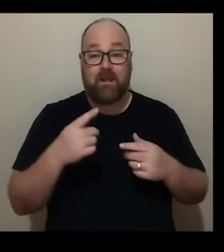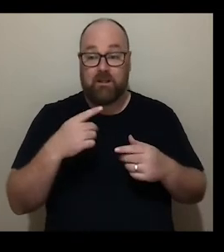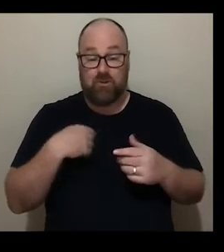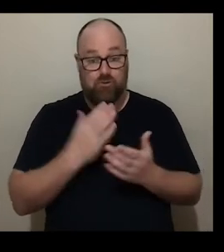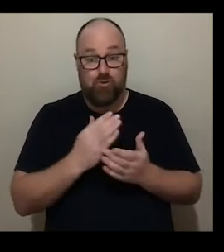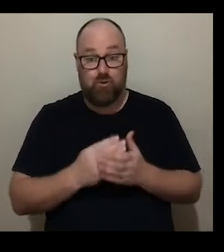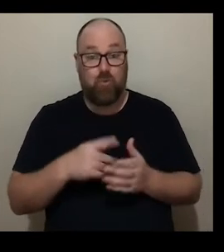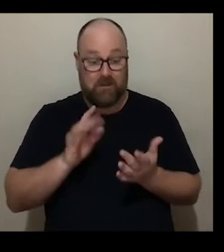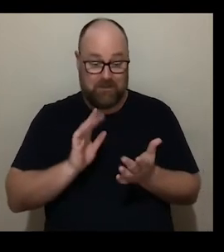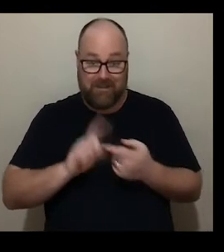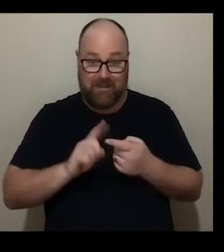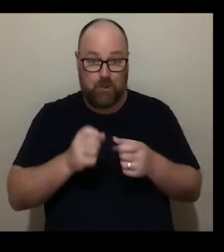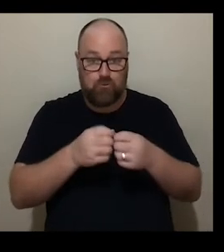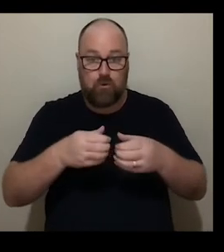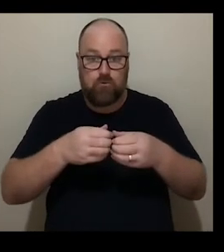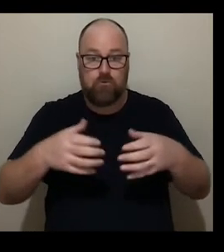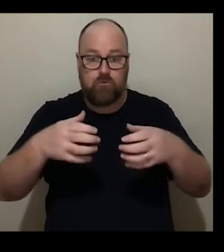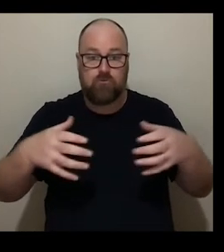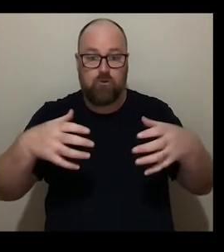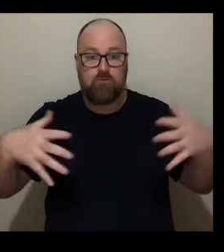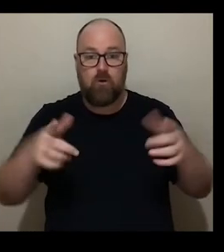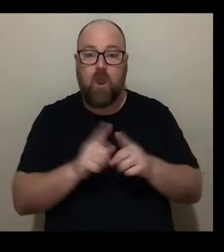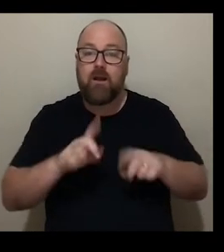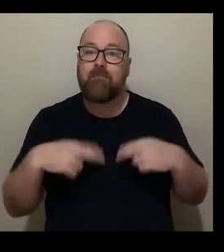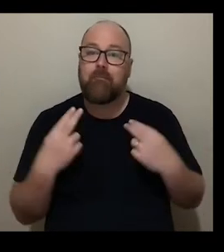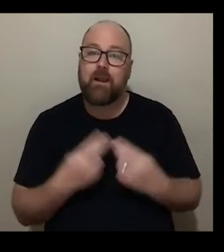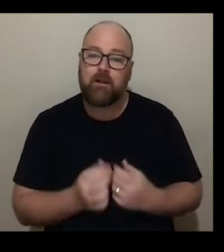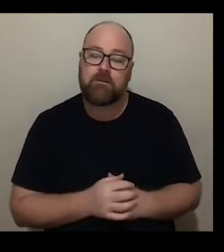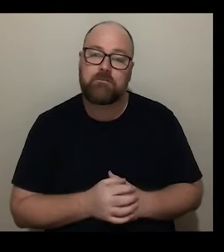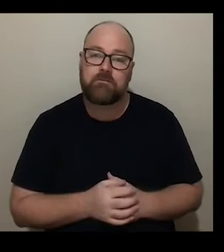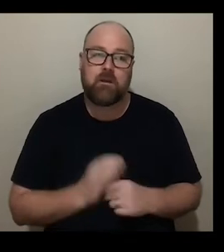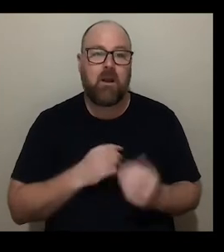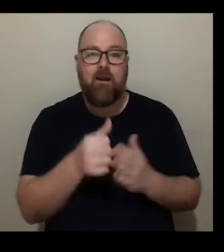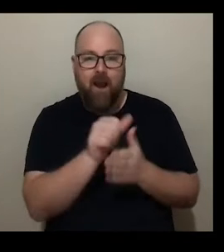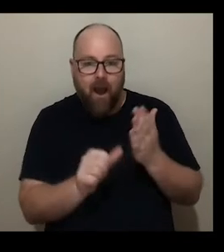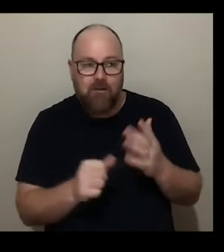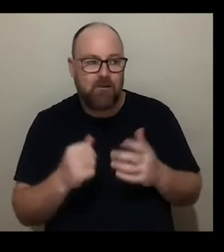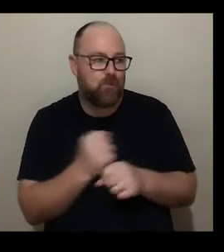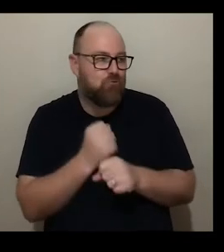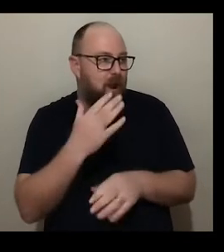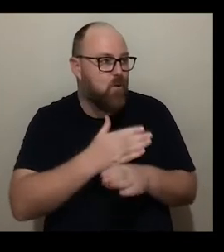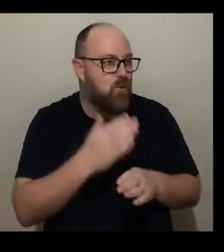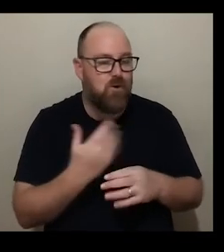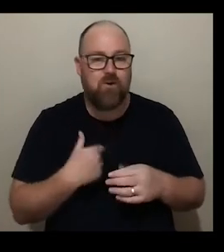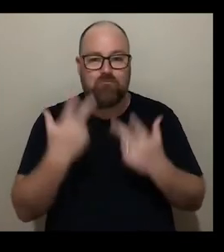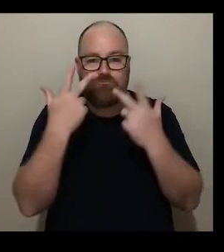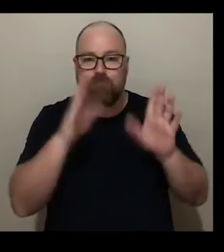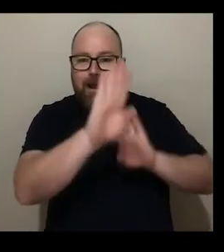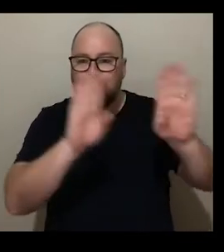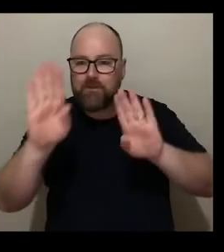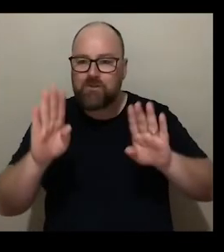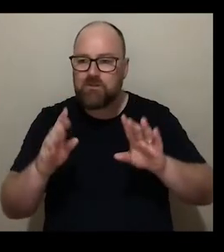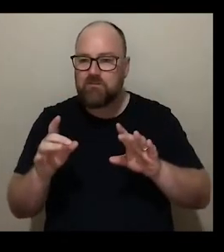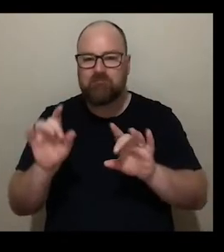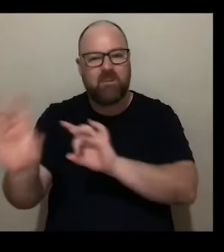bigger family as we move forward and they're now artists creating work doing exhibitions doing their own